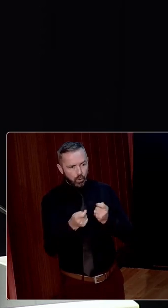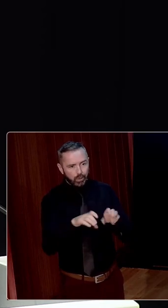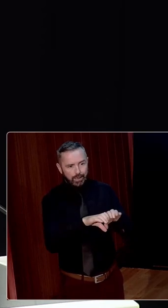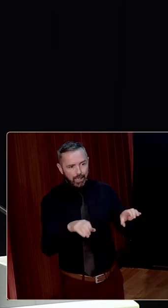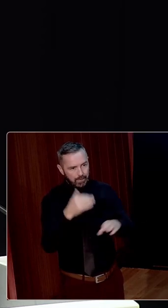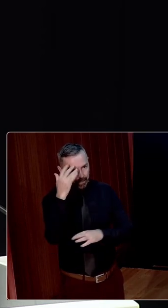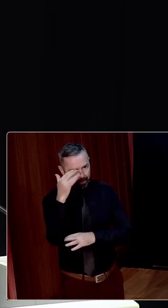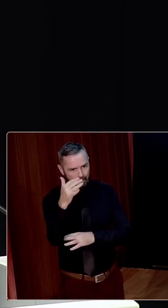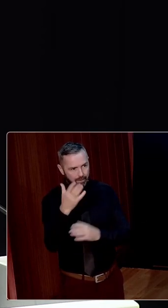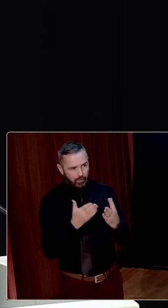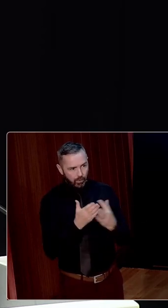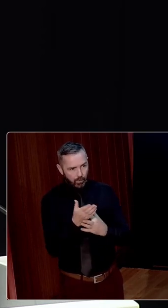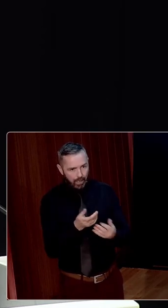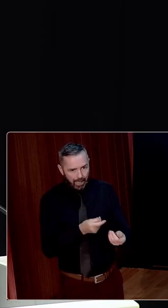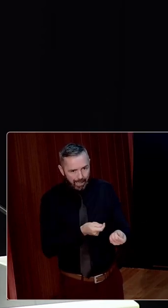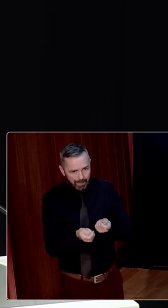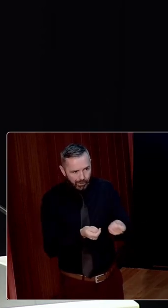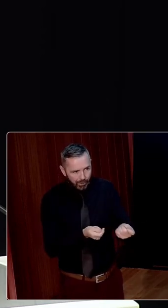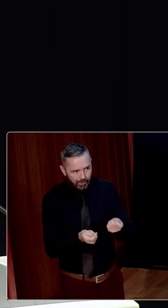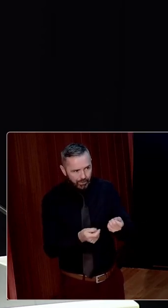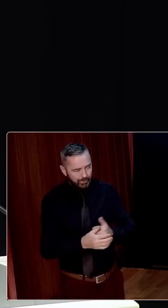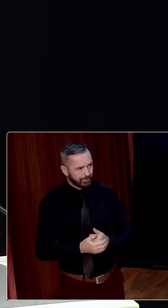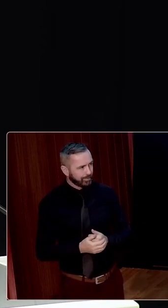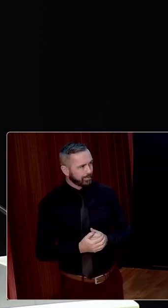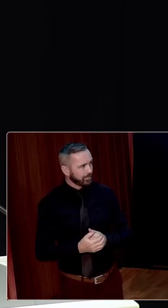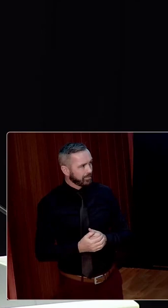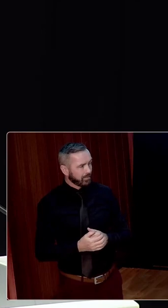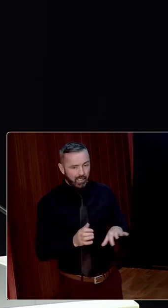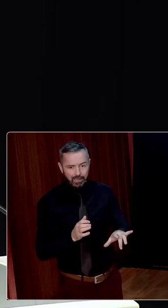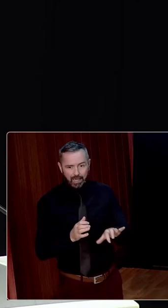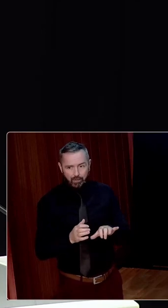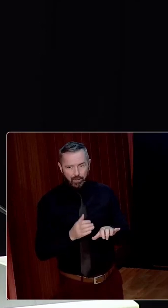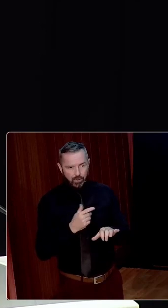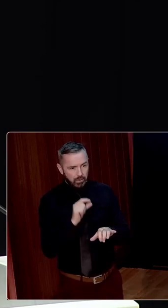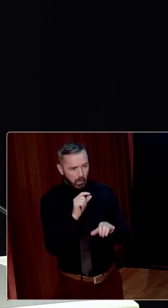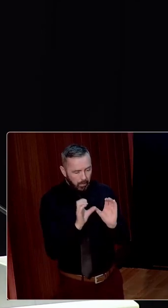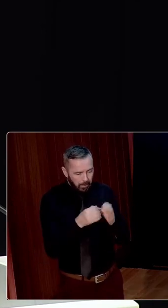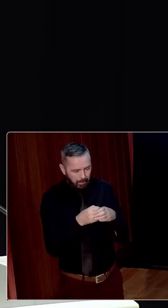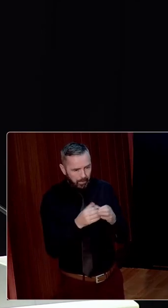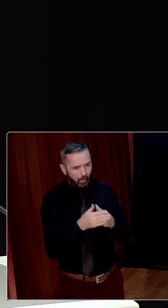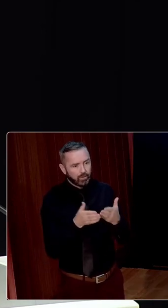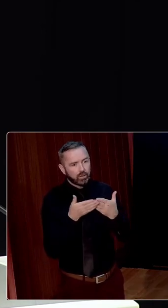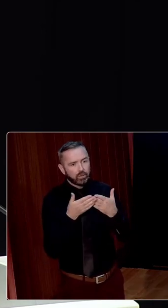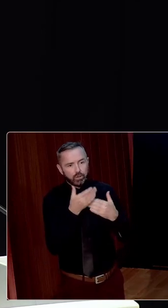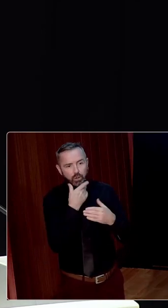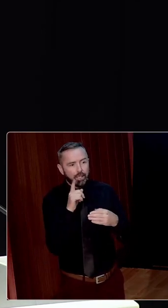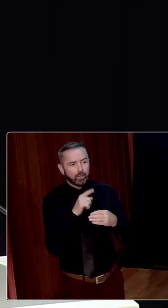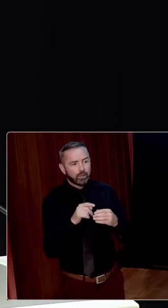ruling class mentality through administration. The archive is a microcosm of the gender and social landscape of